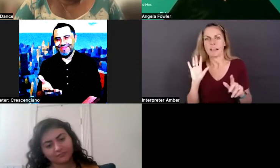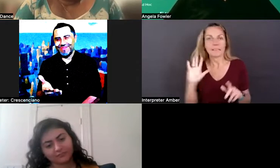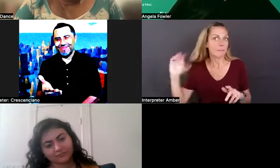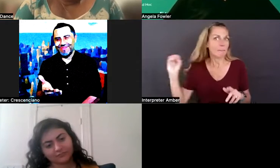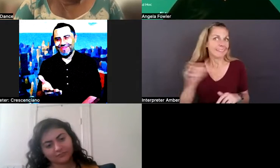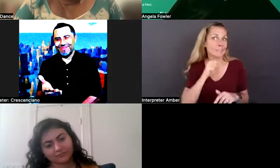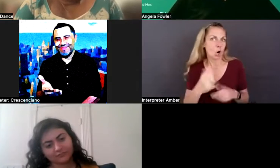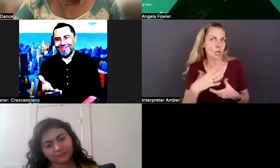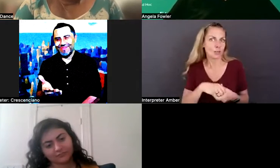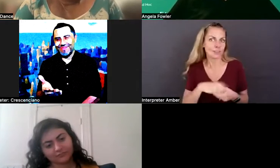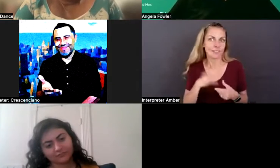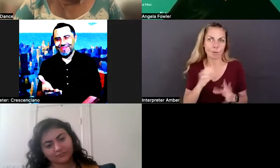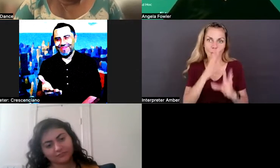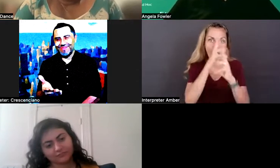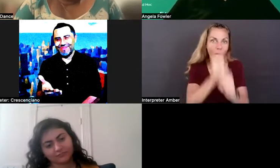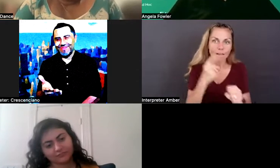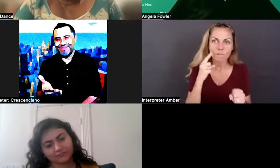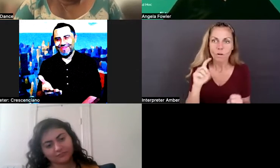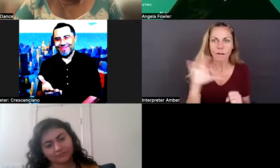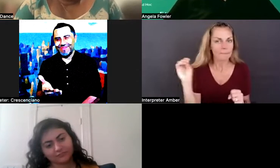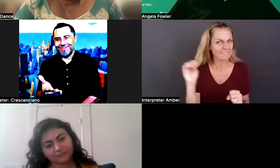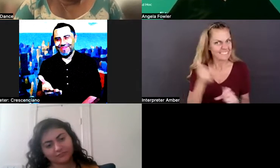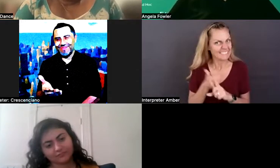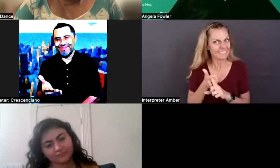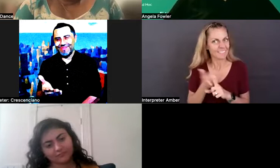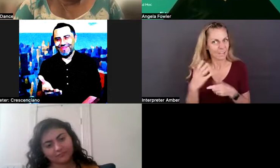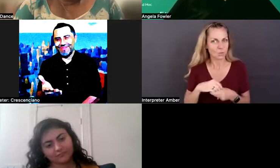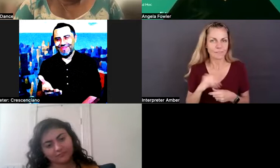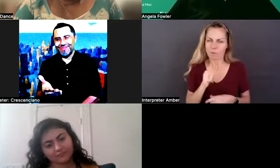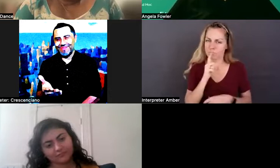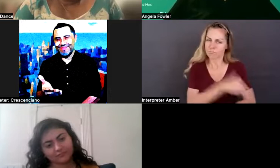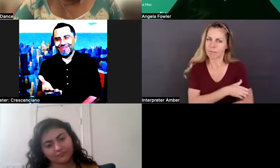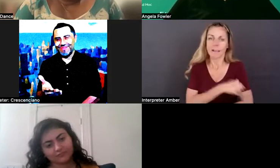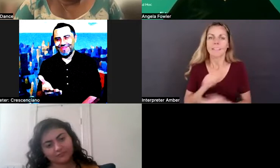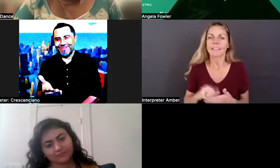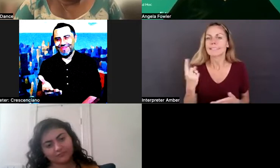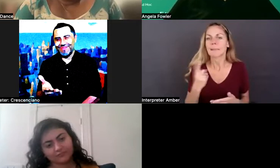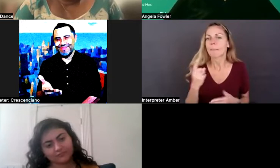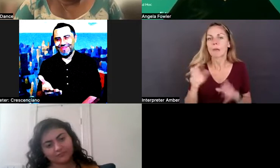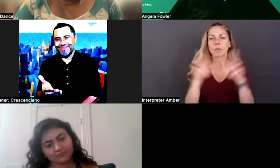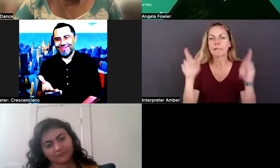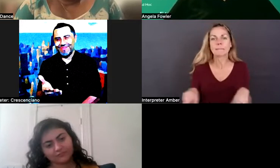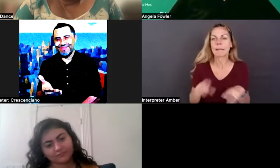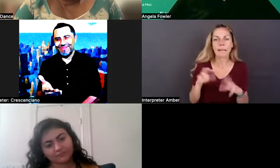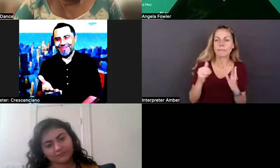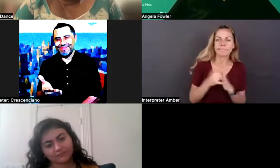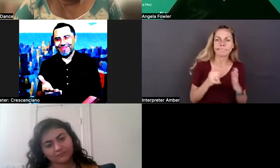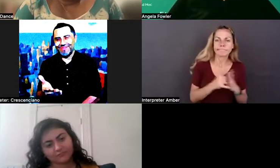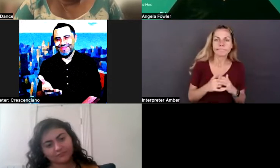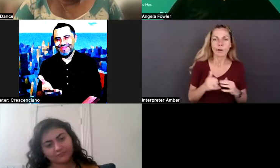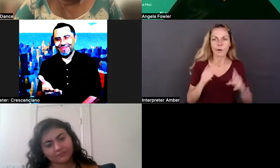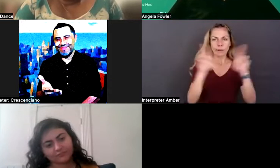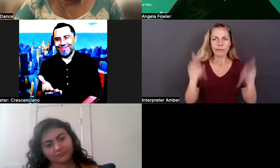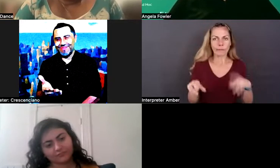that are. It was very powerful. And that's something that a resume cannot do. A resume is one-to-one,